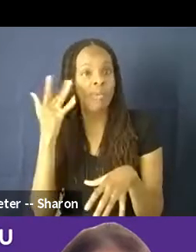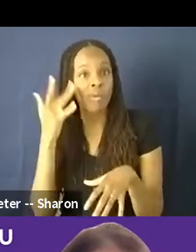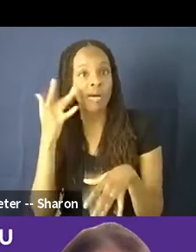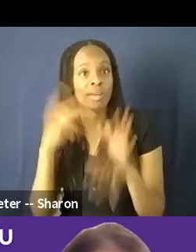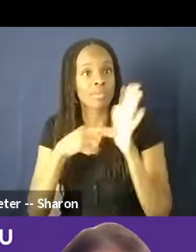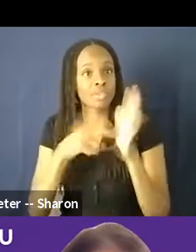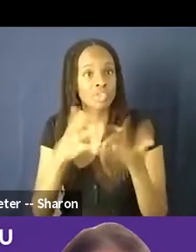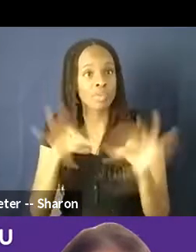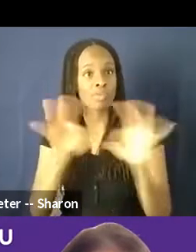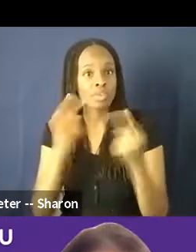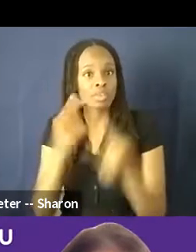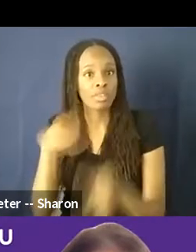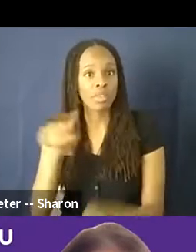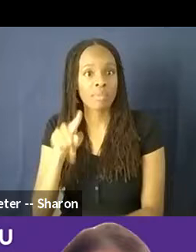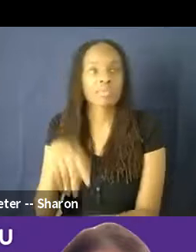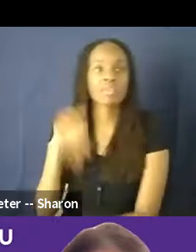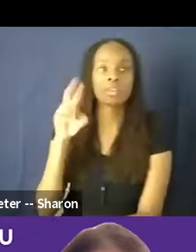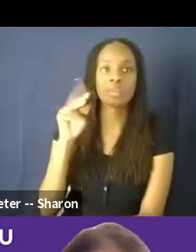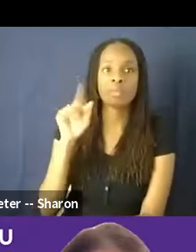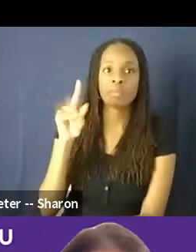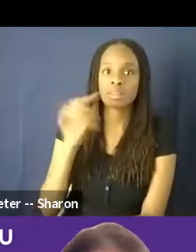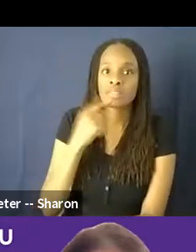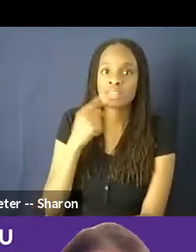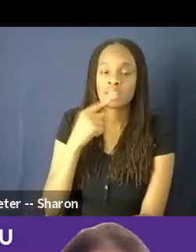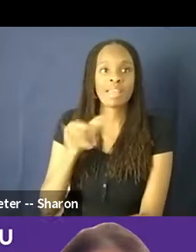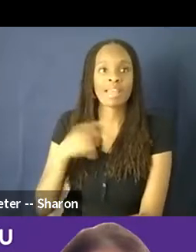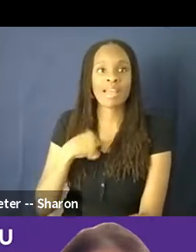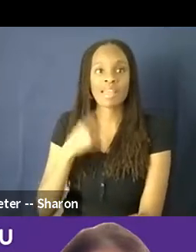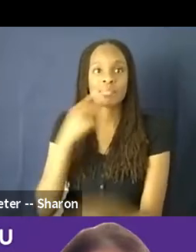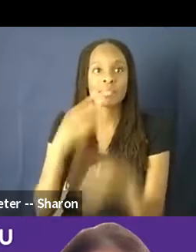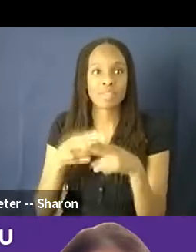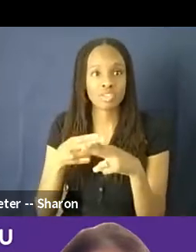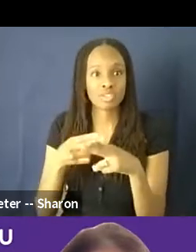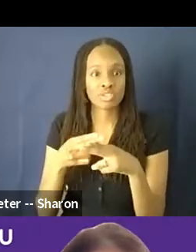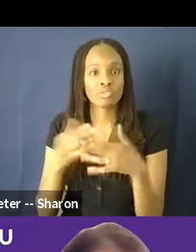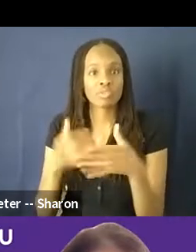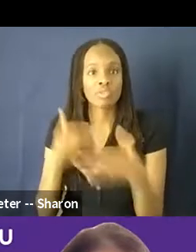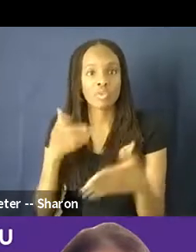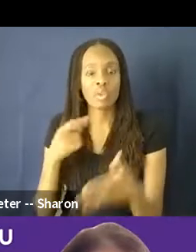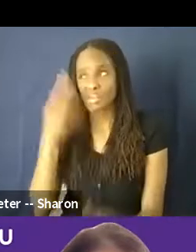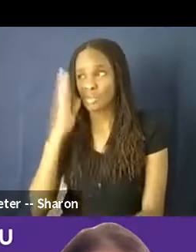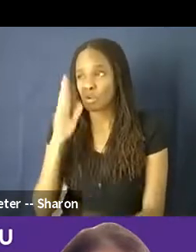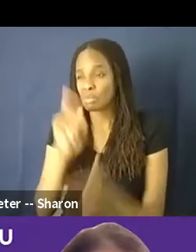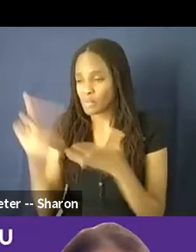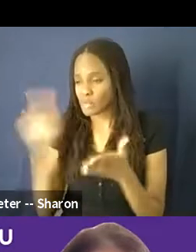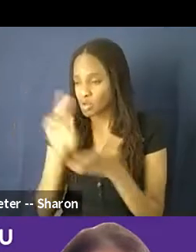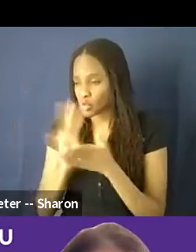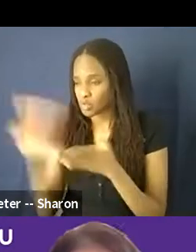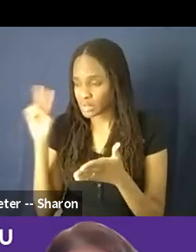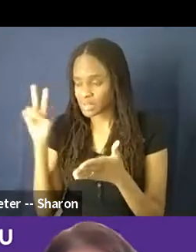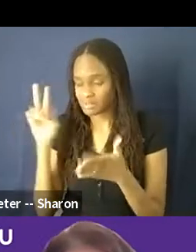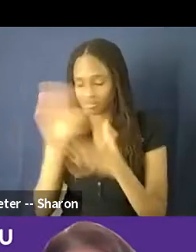can address and then I'll throw it to everyone else. So as I mentioned earlier, I don't know, a week ago, two weeks ago, everything's a blur.